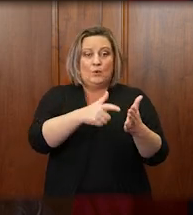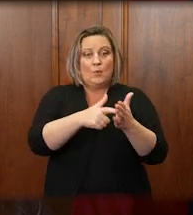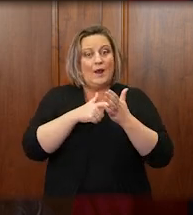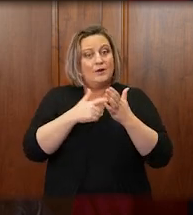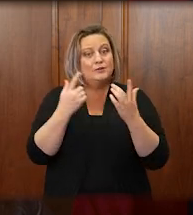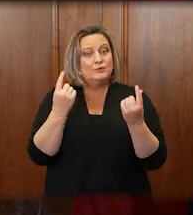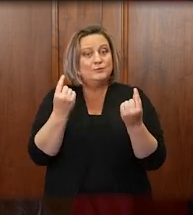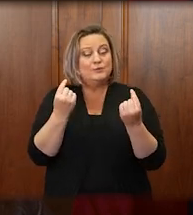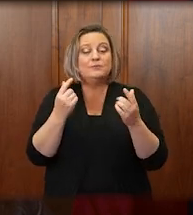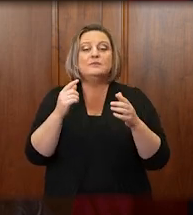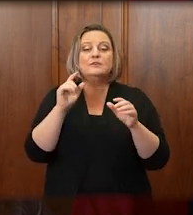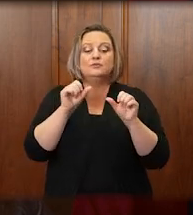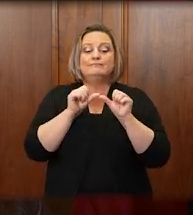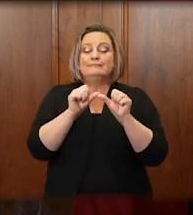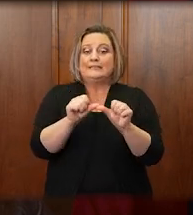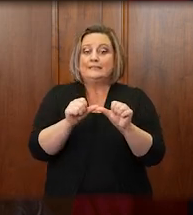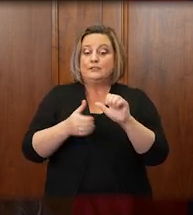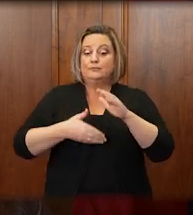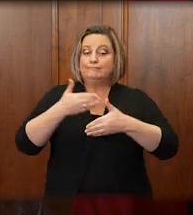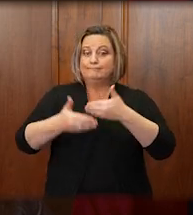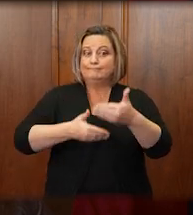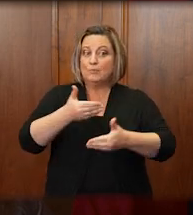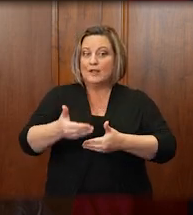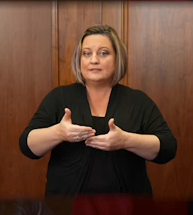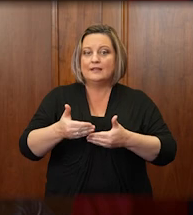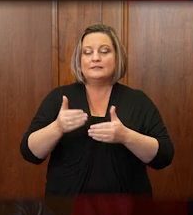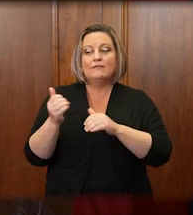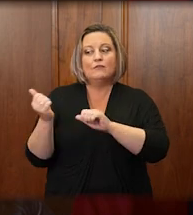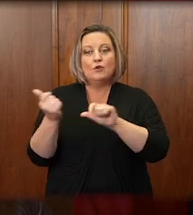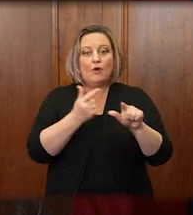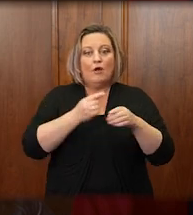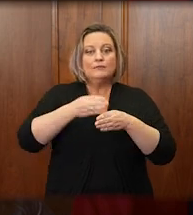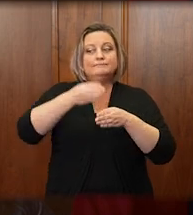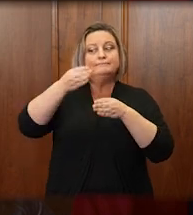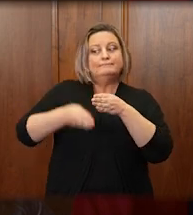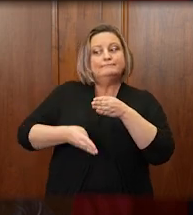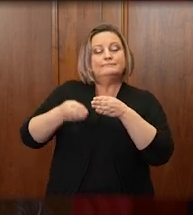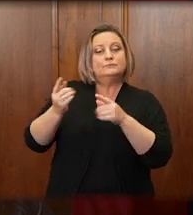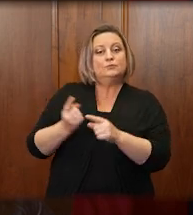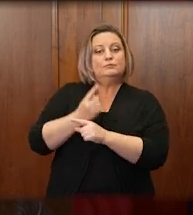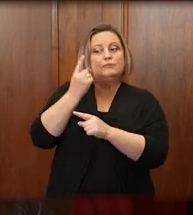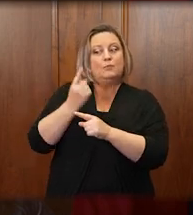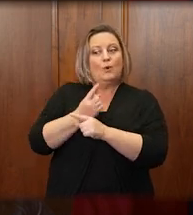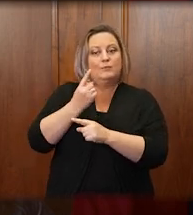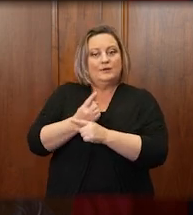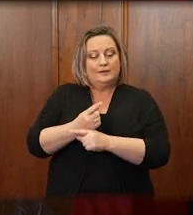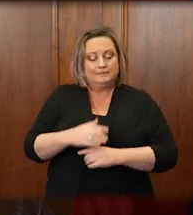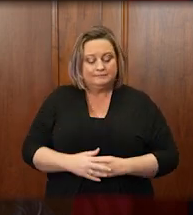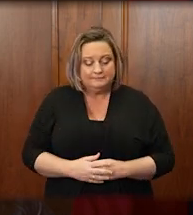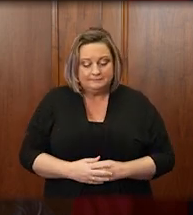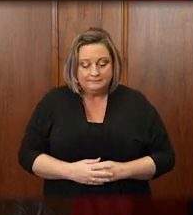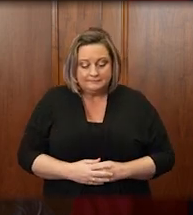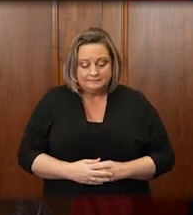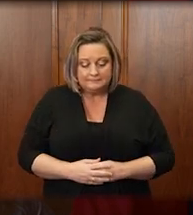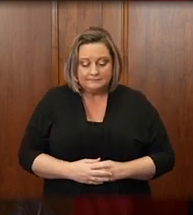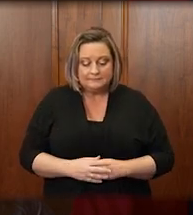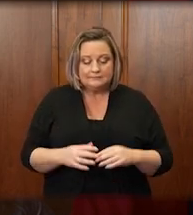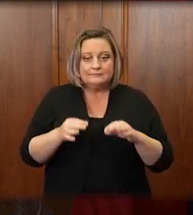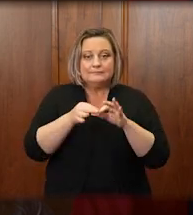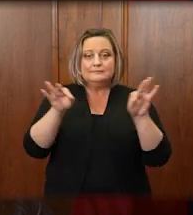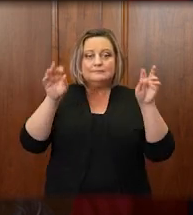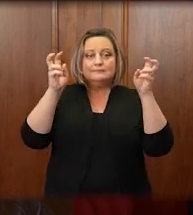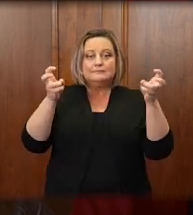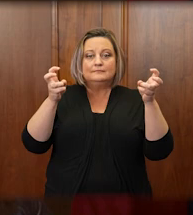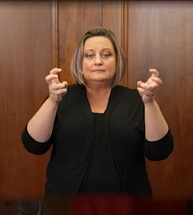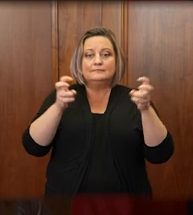filed to a conclusion in a prompt manner that provides due process to the litigants. The phrase, the rule of